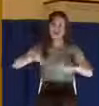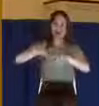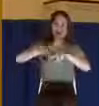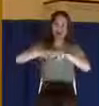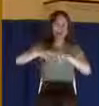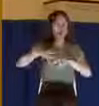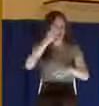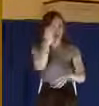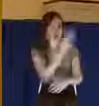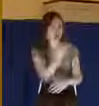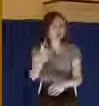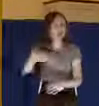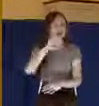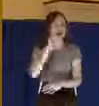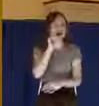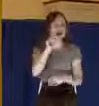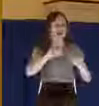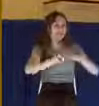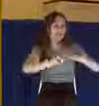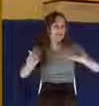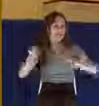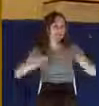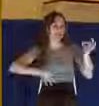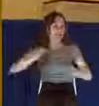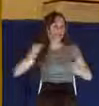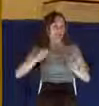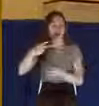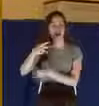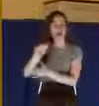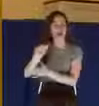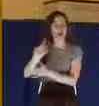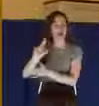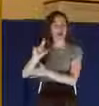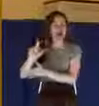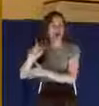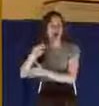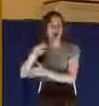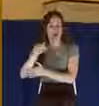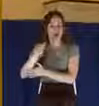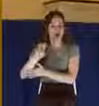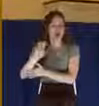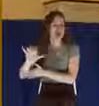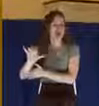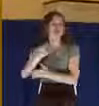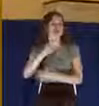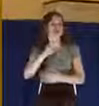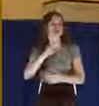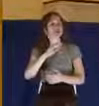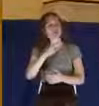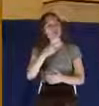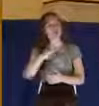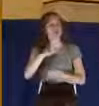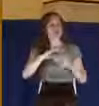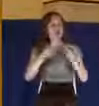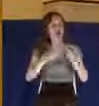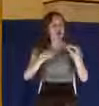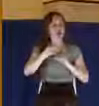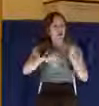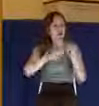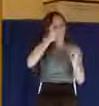You will not escape judgment. Paul Harvey used to tell the story about a man named Gary Tindall who was charged with robbery.